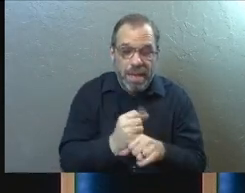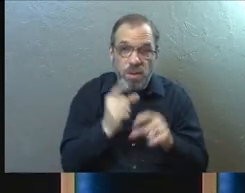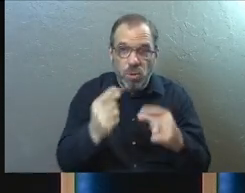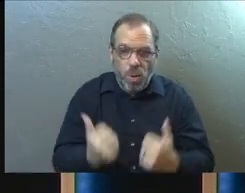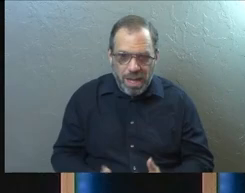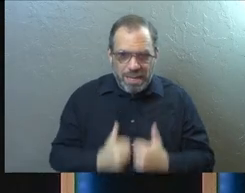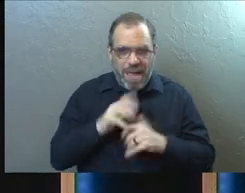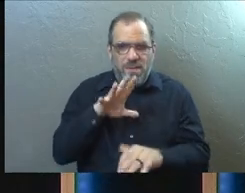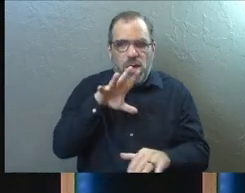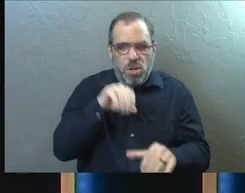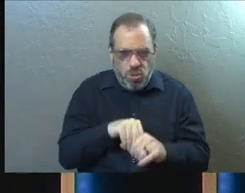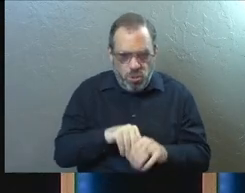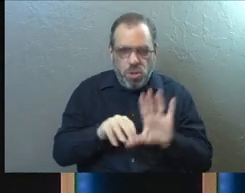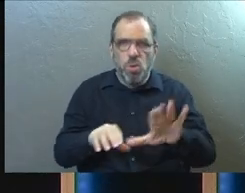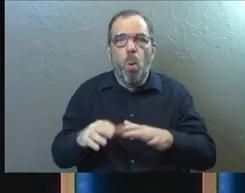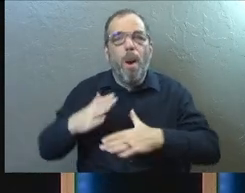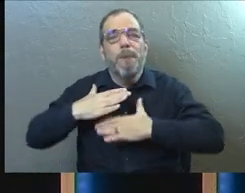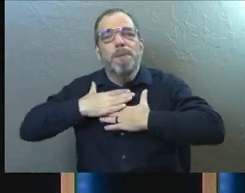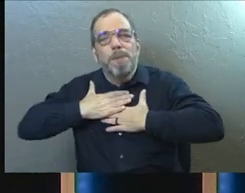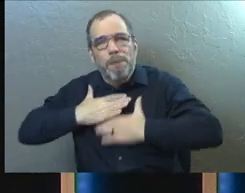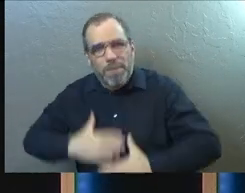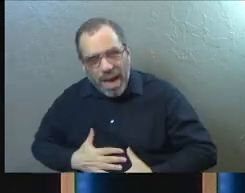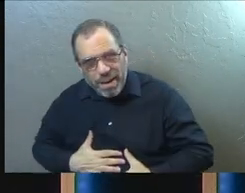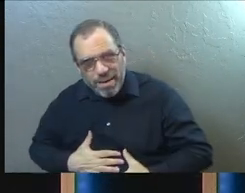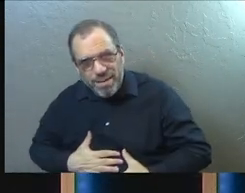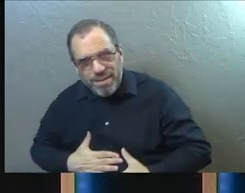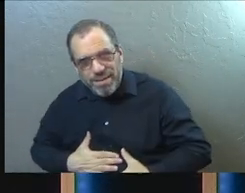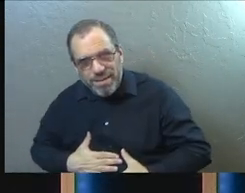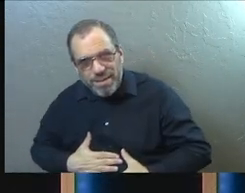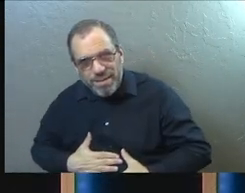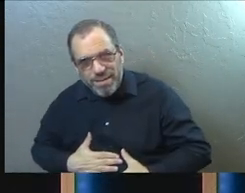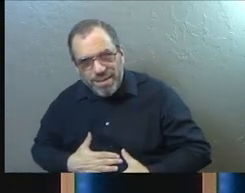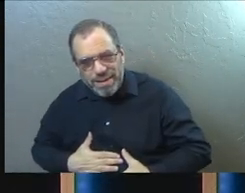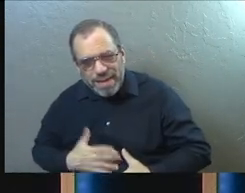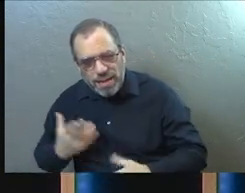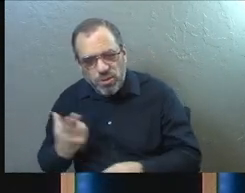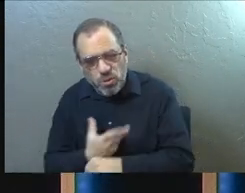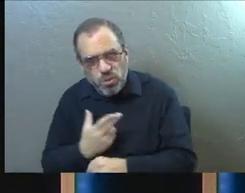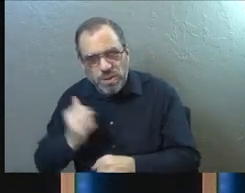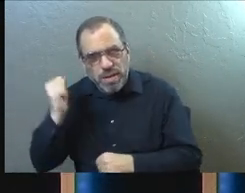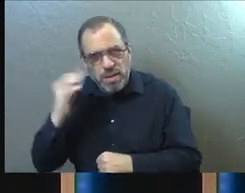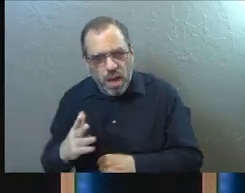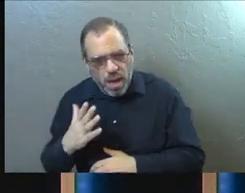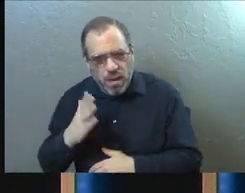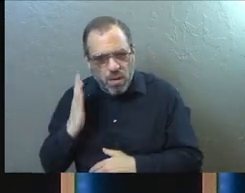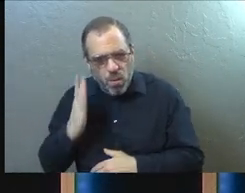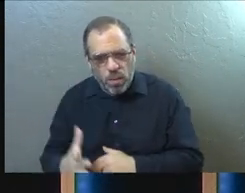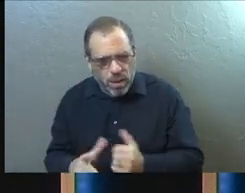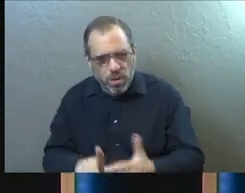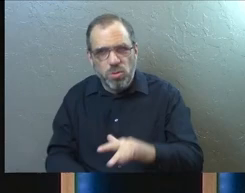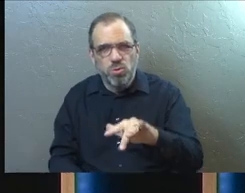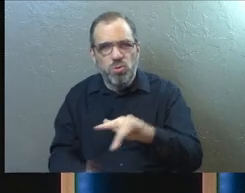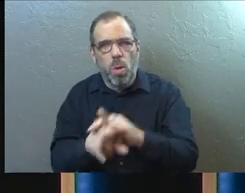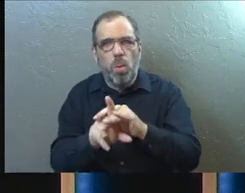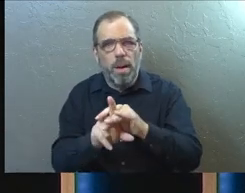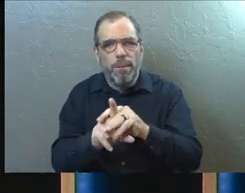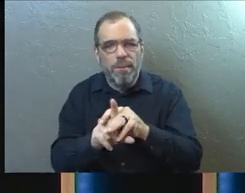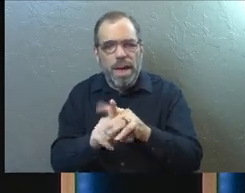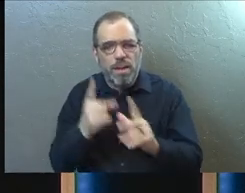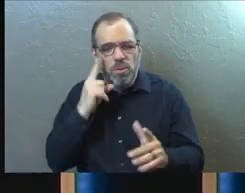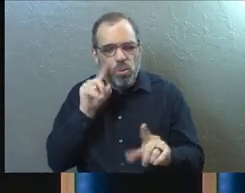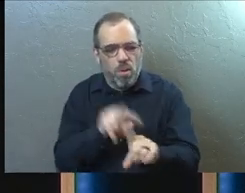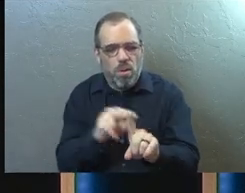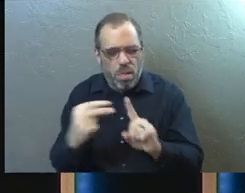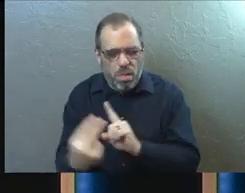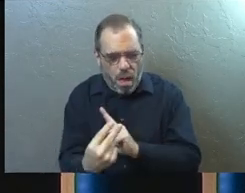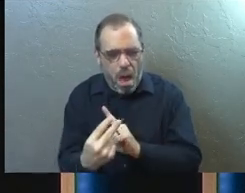be, including your physical body and the way that it's designed to be used and how God will show up and how you will see